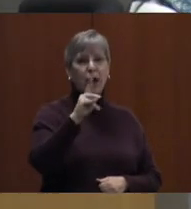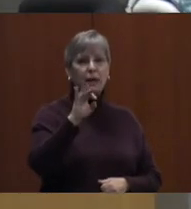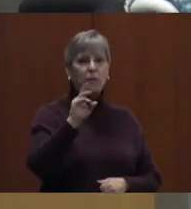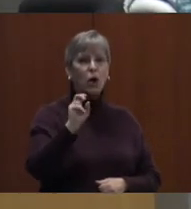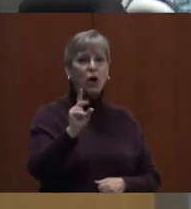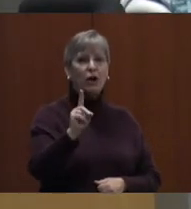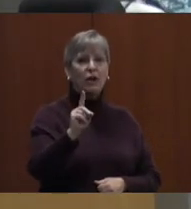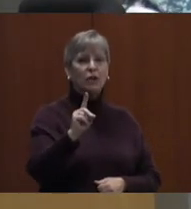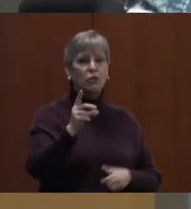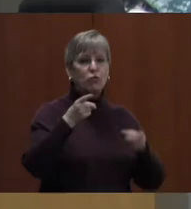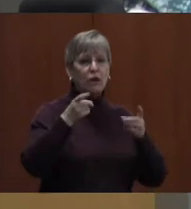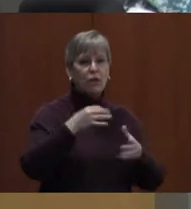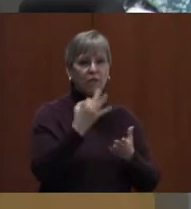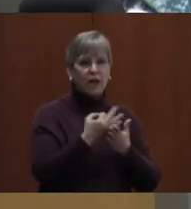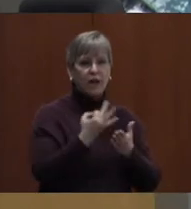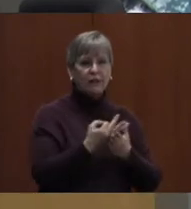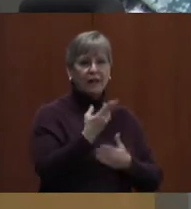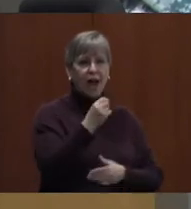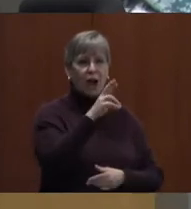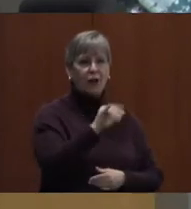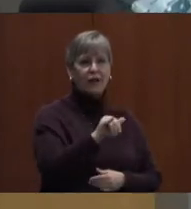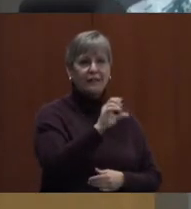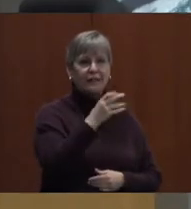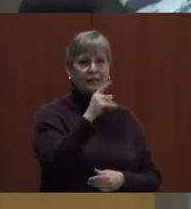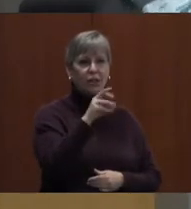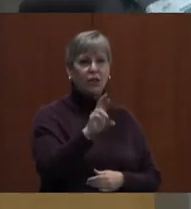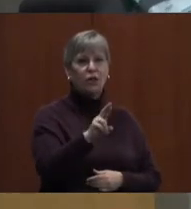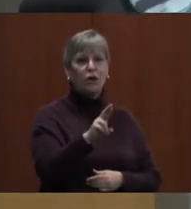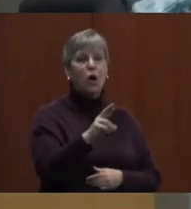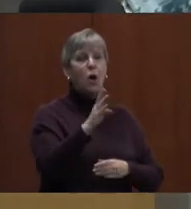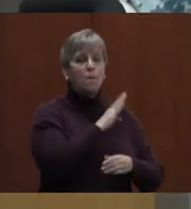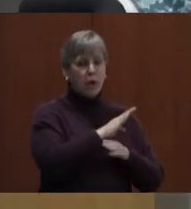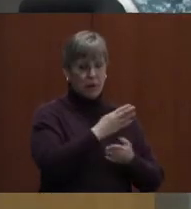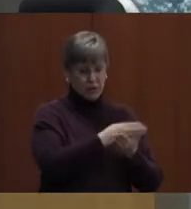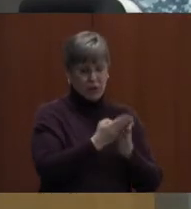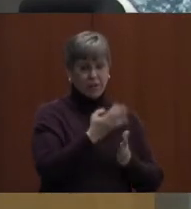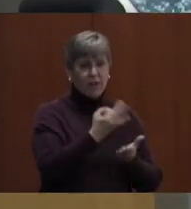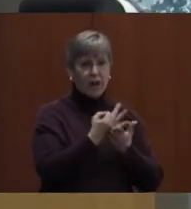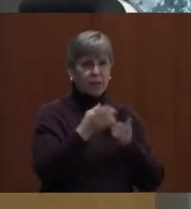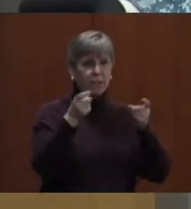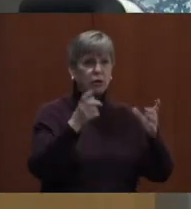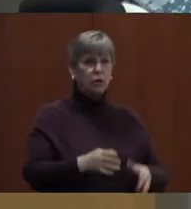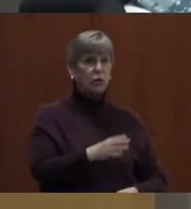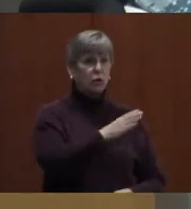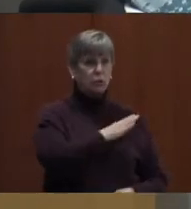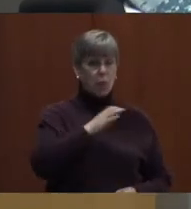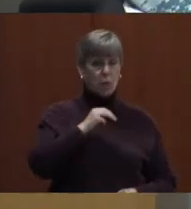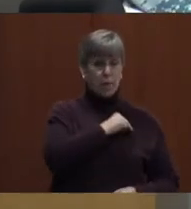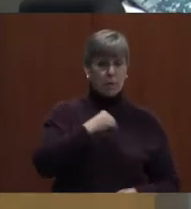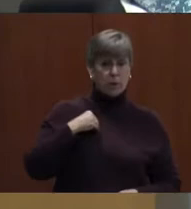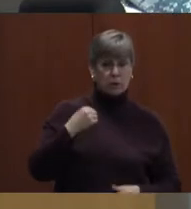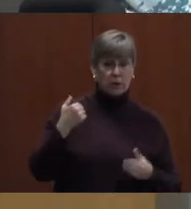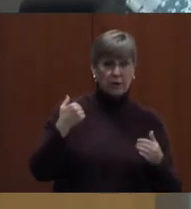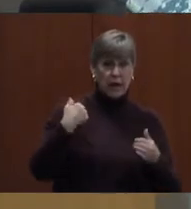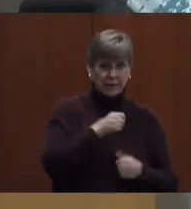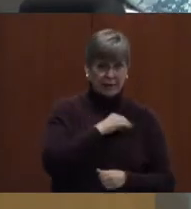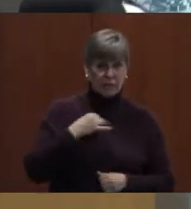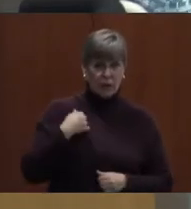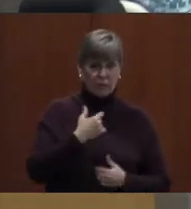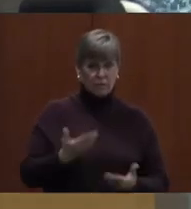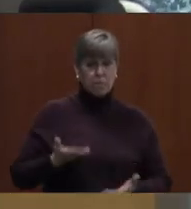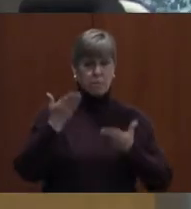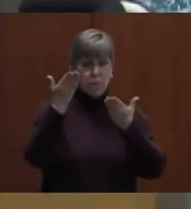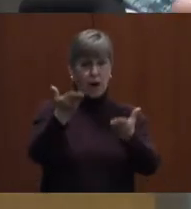and Mr. Sisler, Budget and Finance Manager. So, Board members, I've asked staff to bring forward some